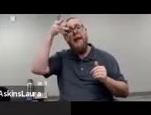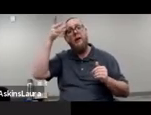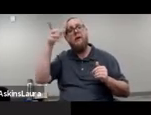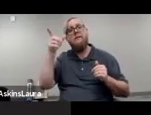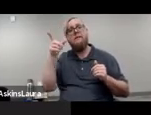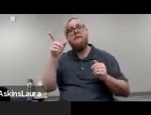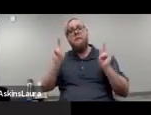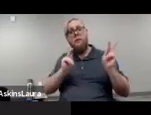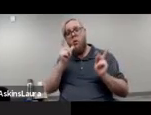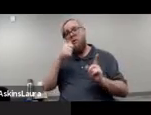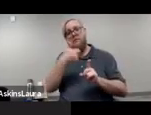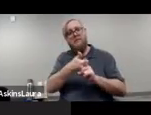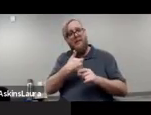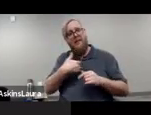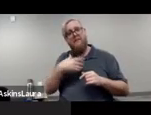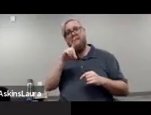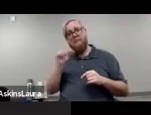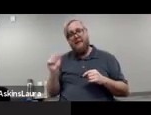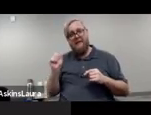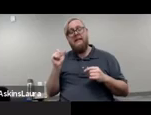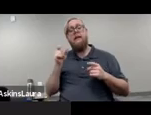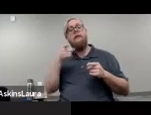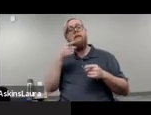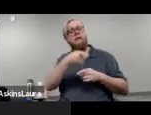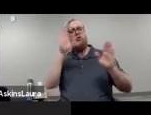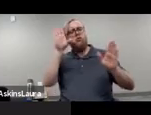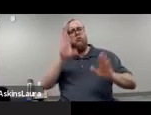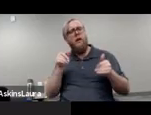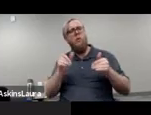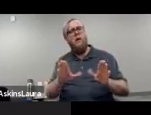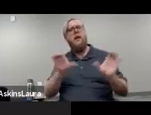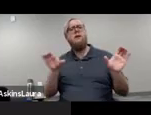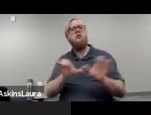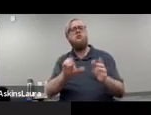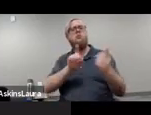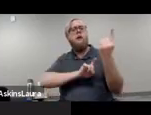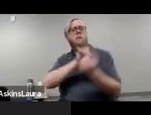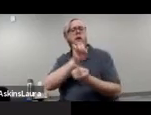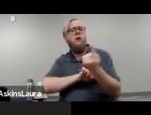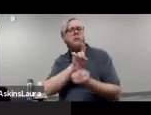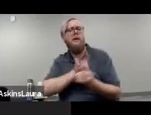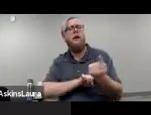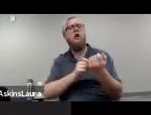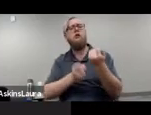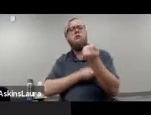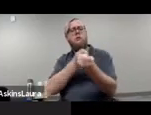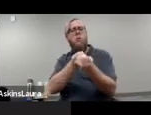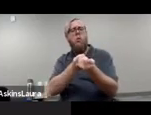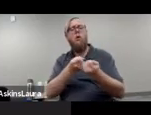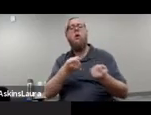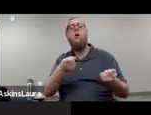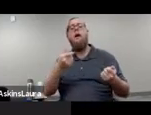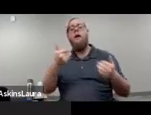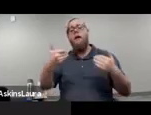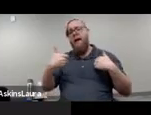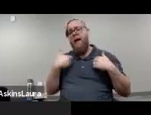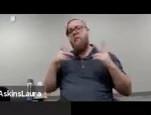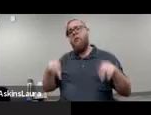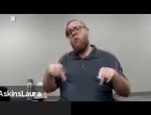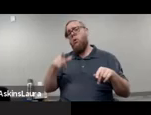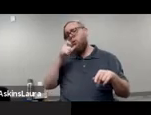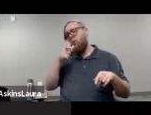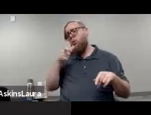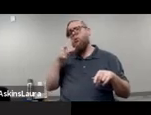parents of people with developmental disabilities is a great way to do that peer-to-peer support. Having someone who's